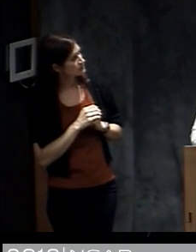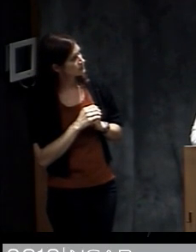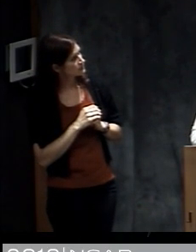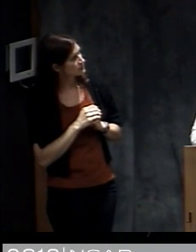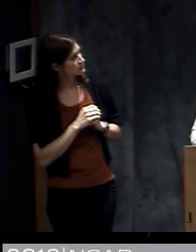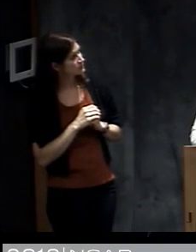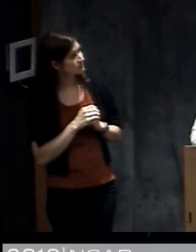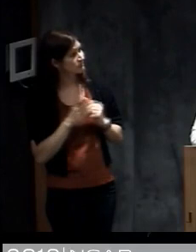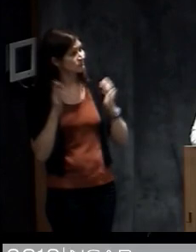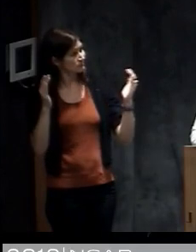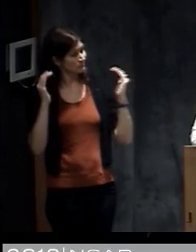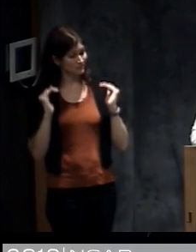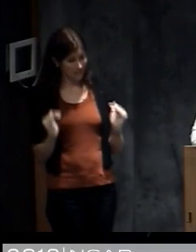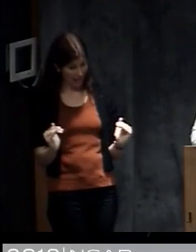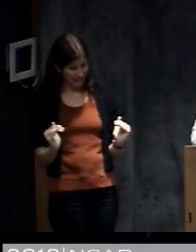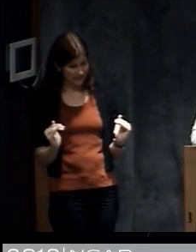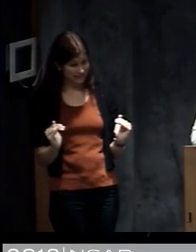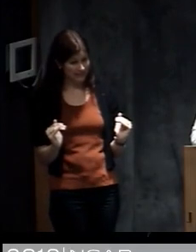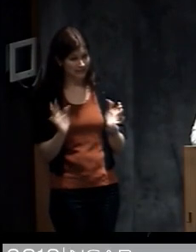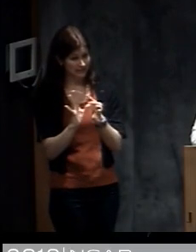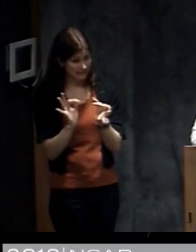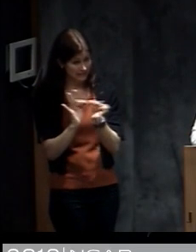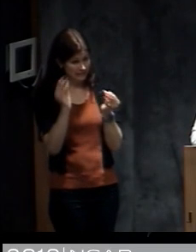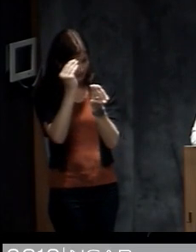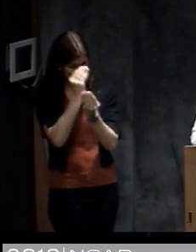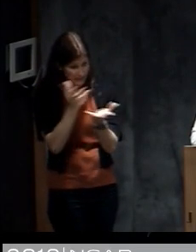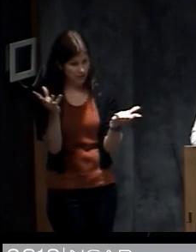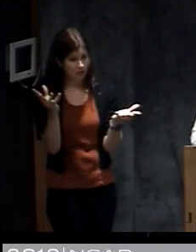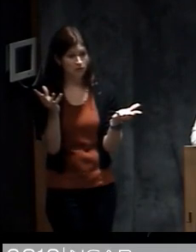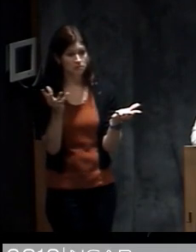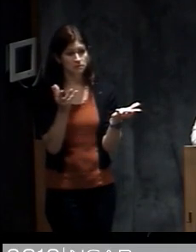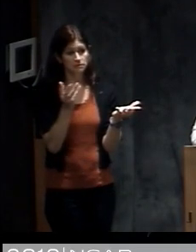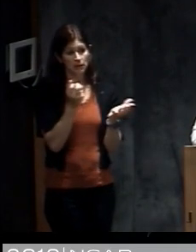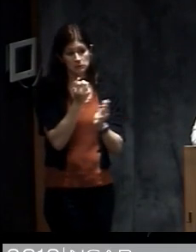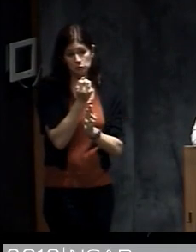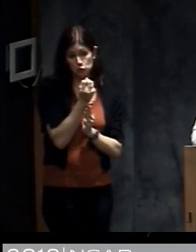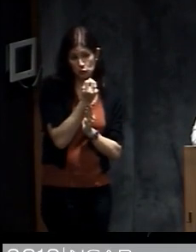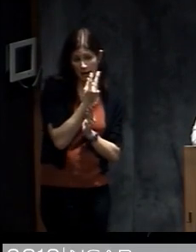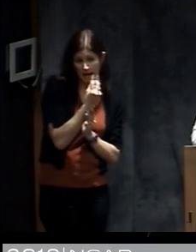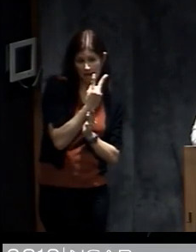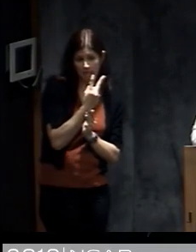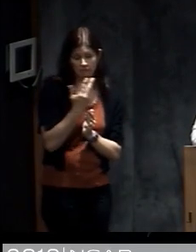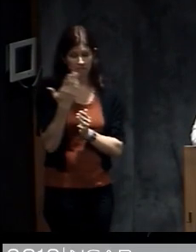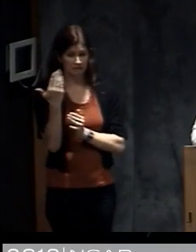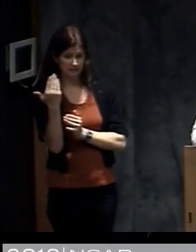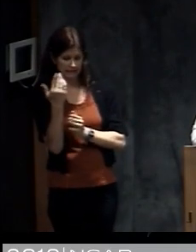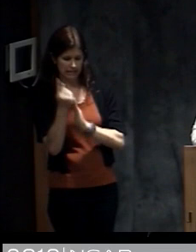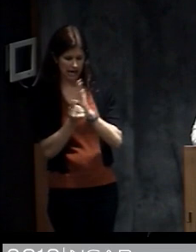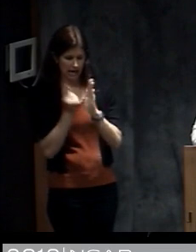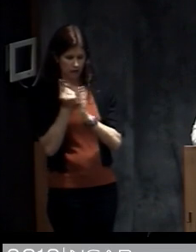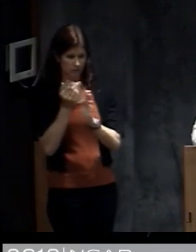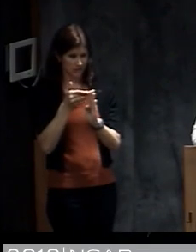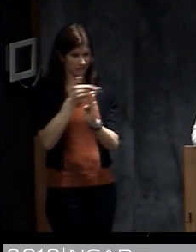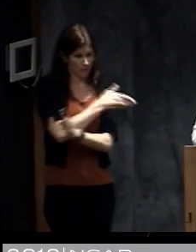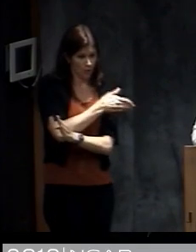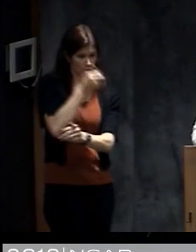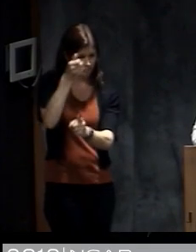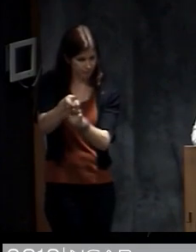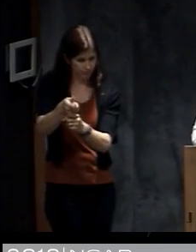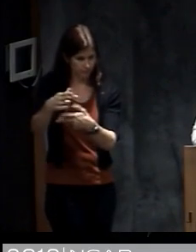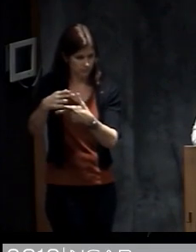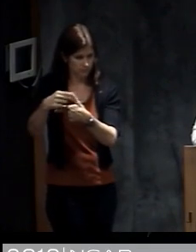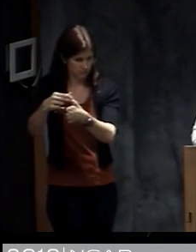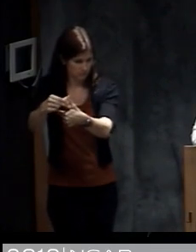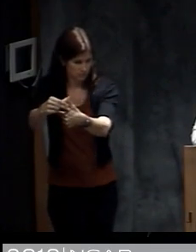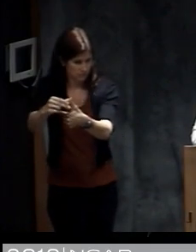This next forecast right here is about 12 or 15 hours before the storm made landfall. And they anticipated